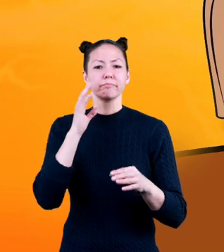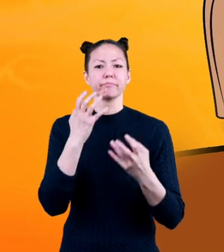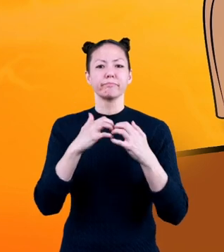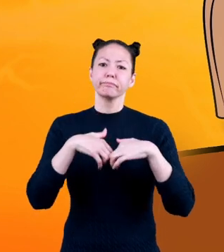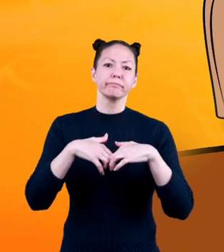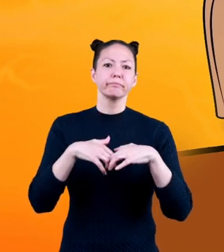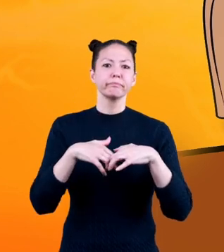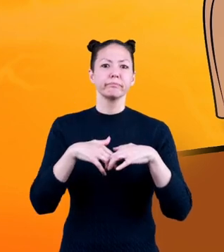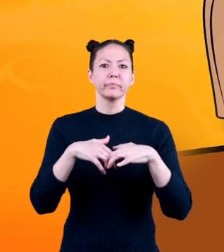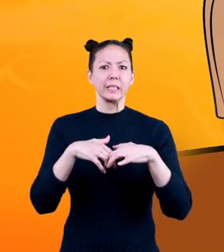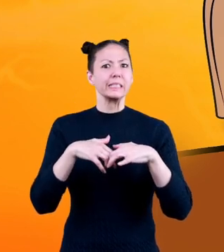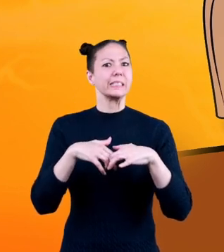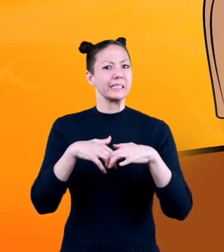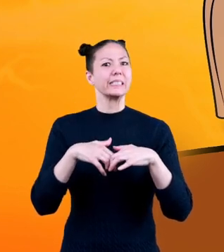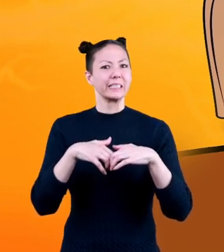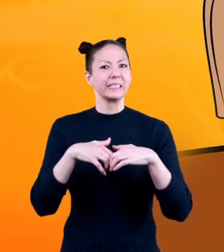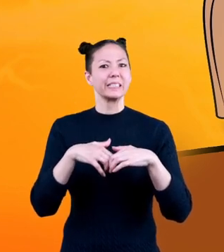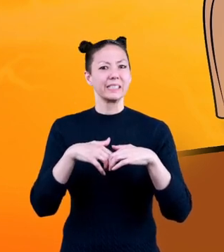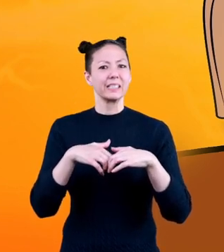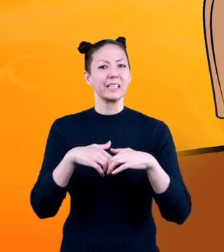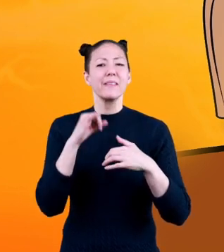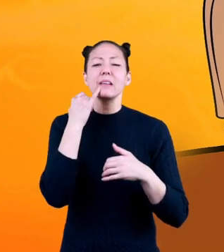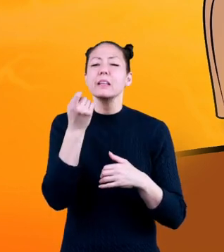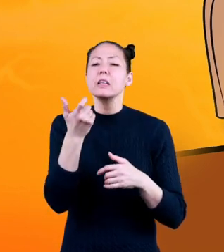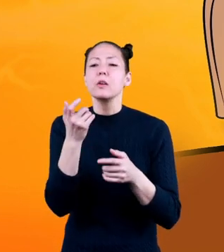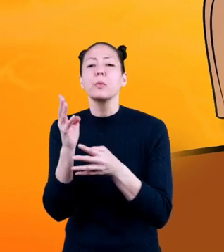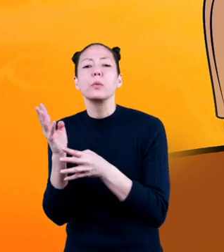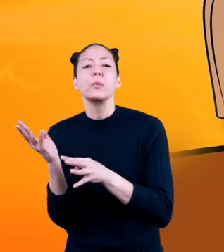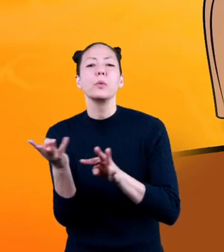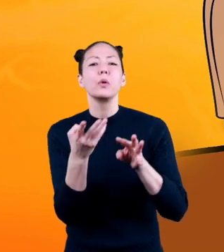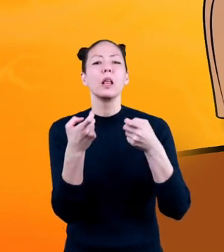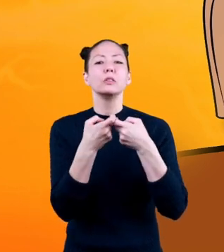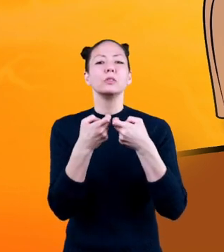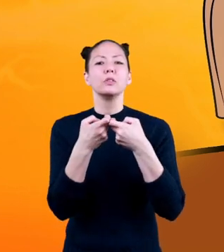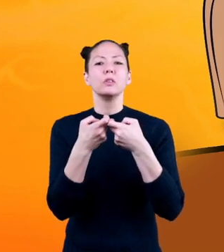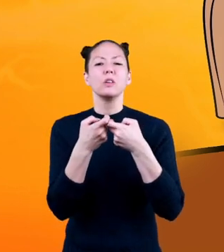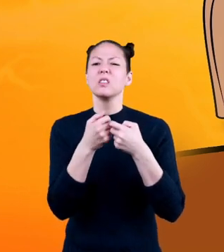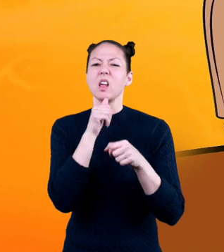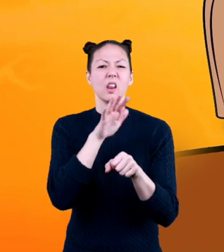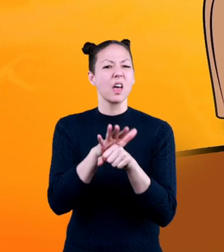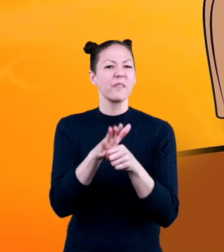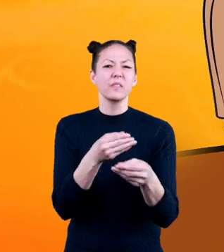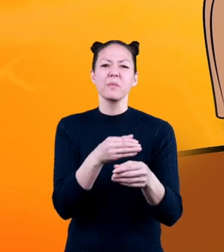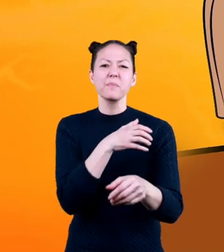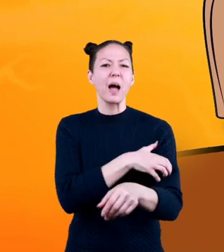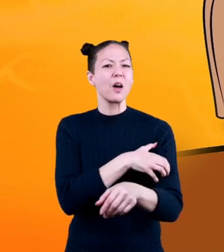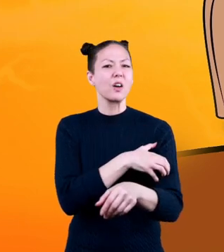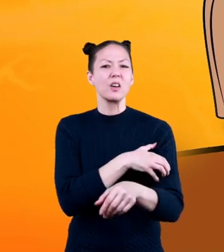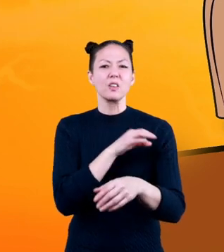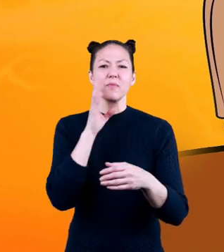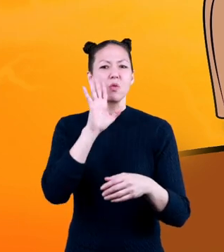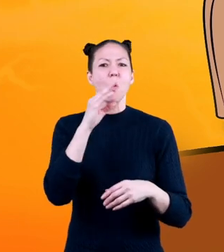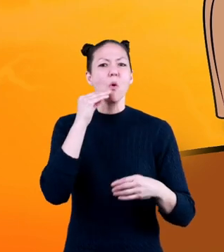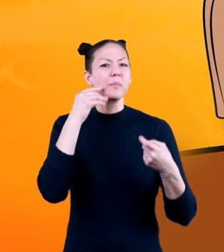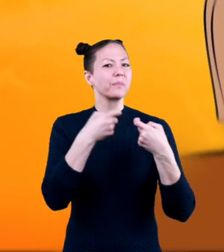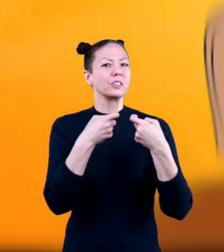working. Hmm. And if too little current flows, it won't be enough to power all of your appliances.